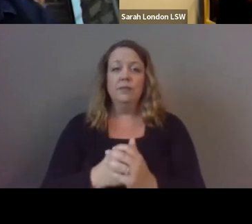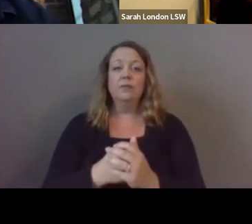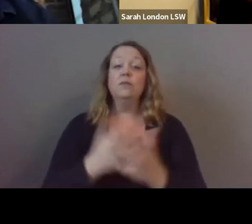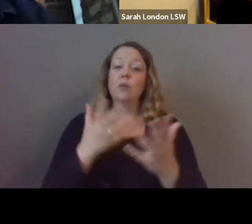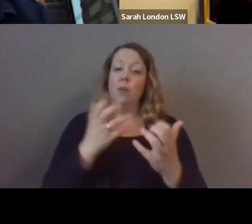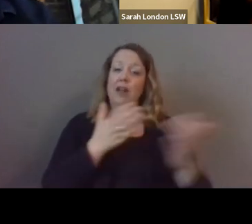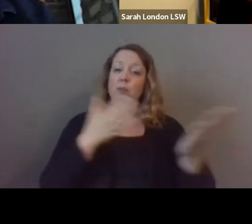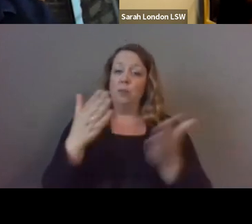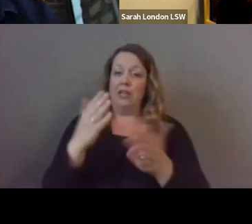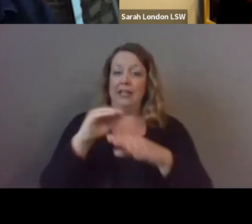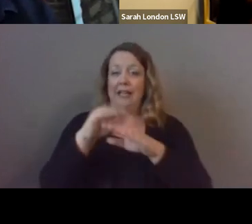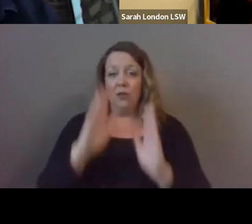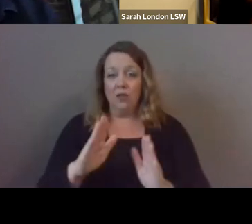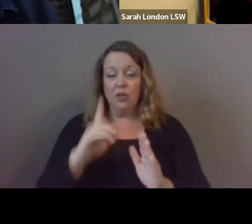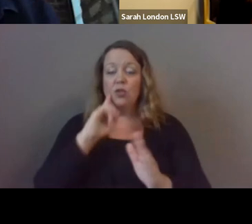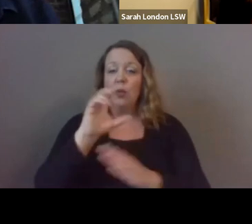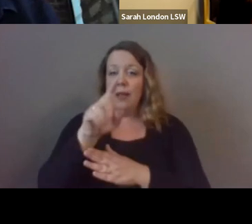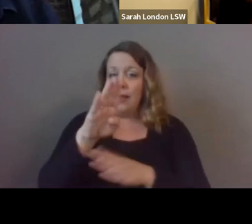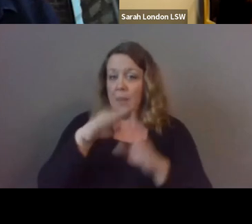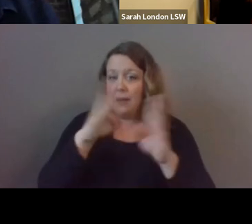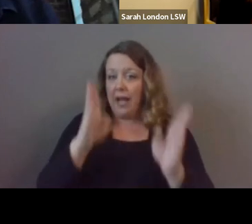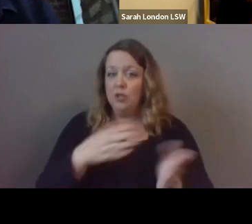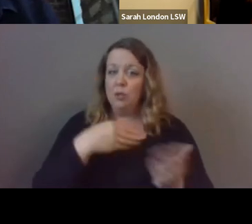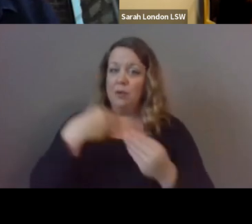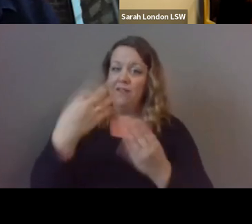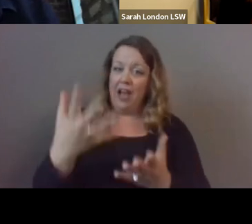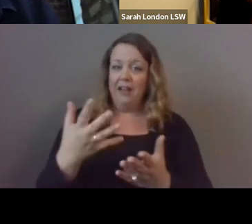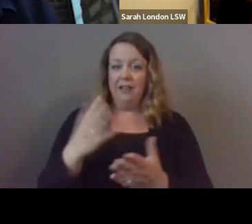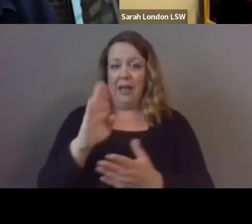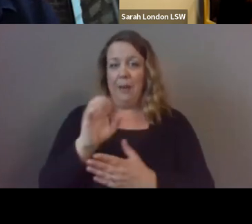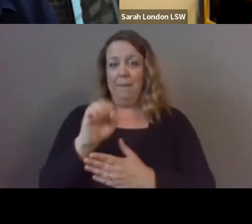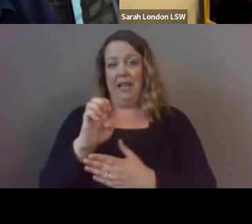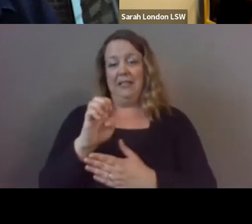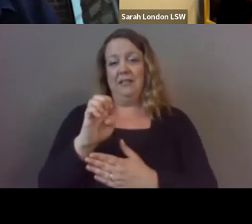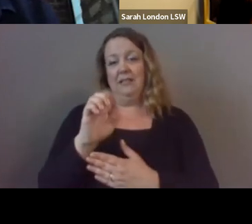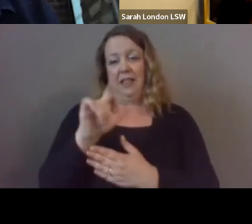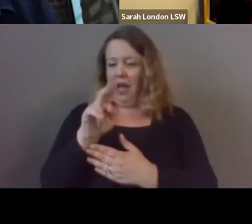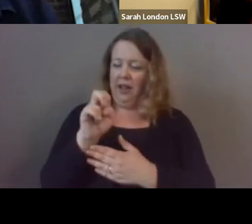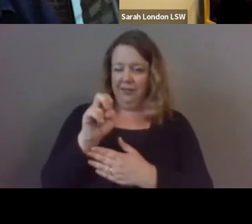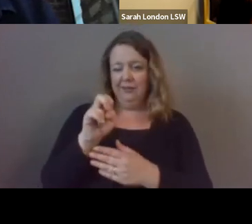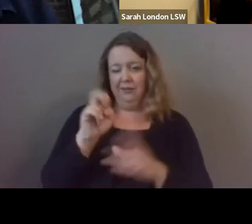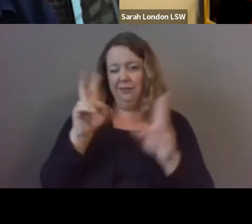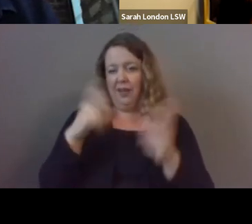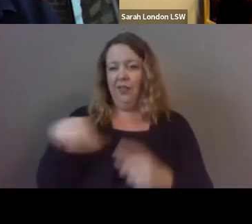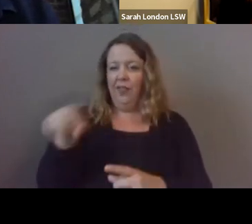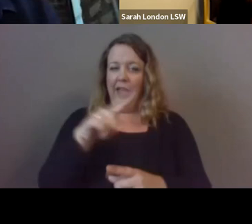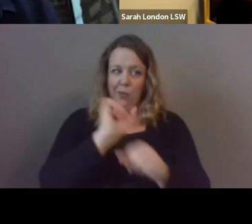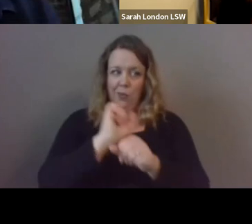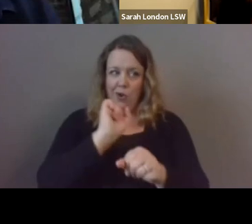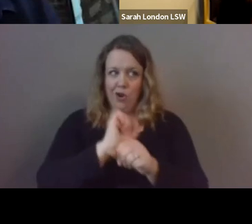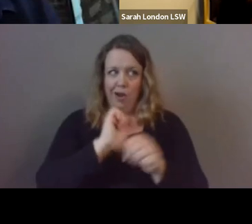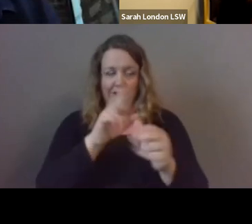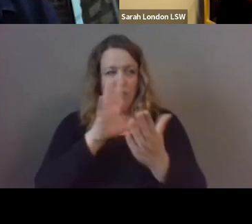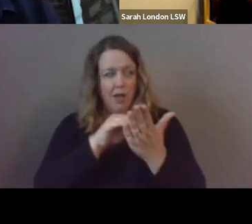the clubhouse to be able to provide that that baseline that everybody can work off of um and really help the entire group